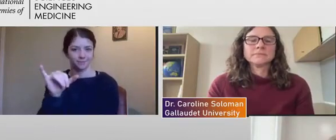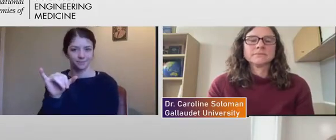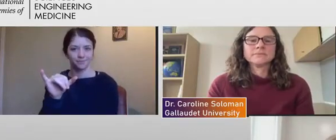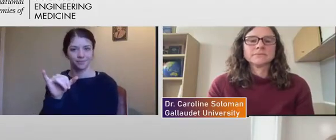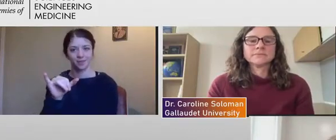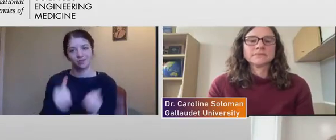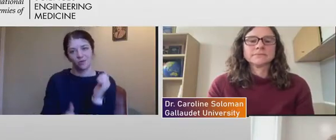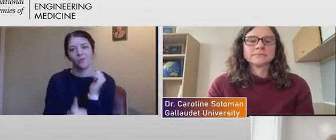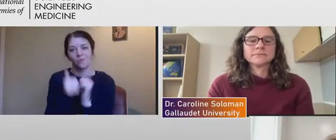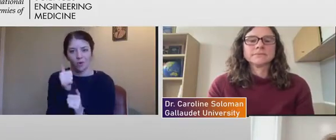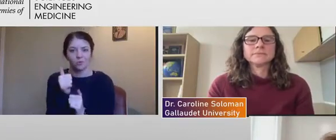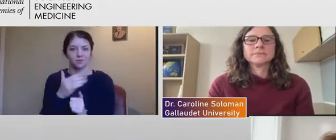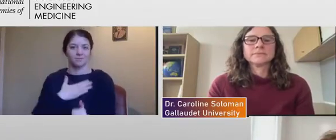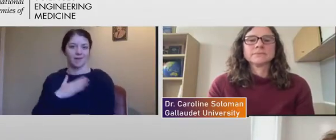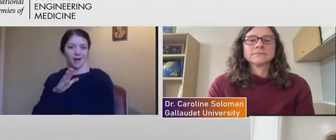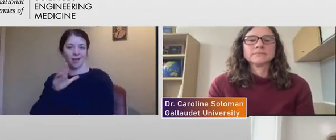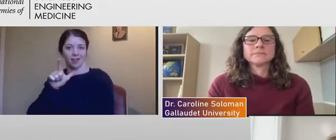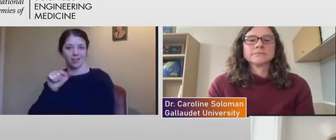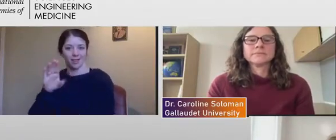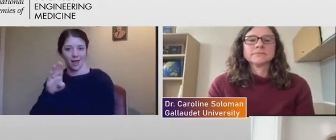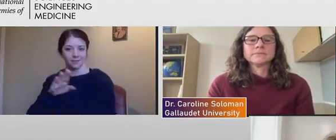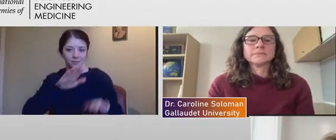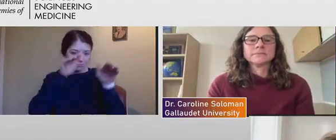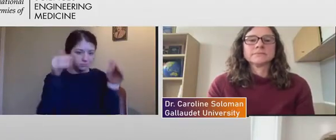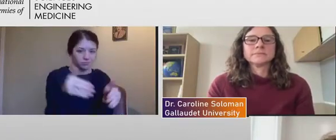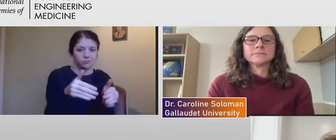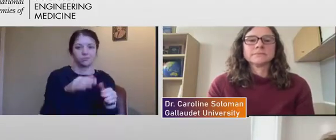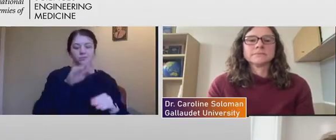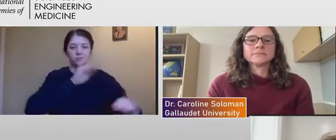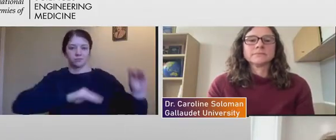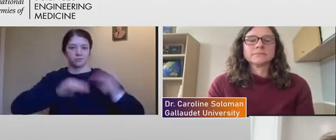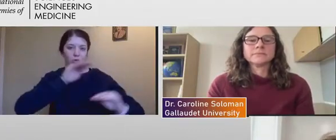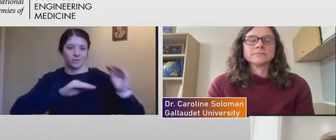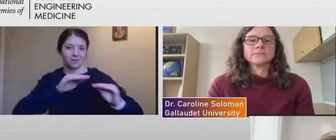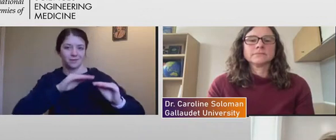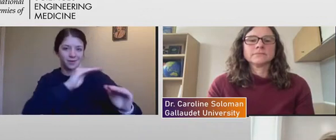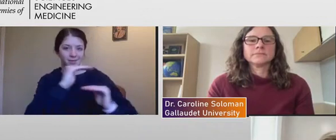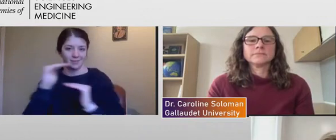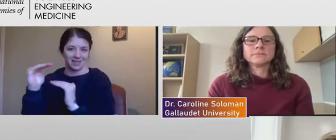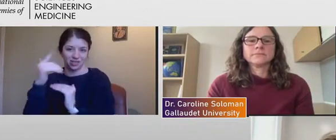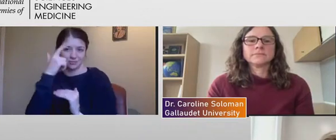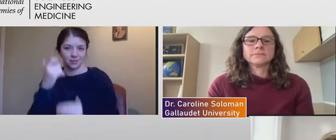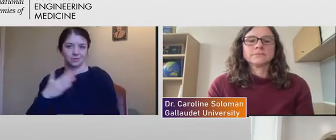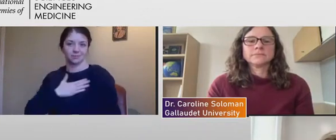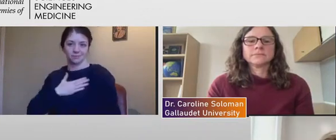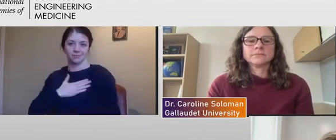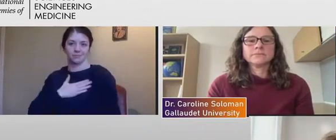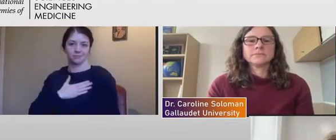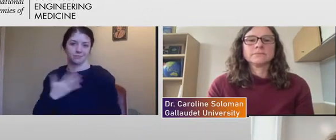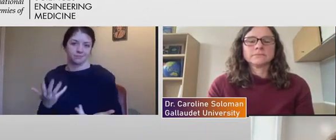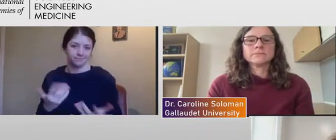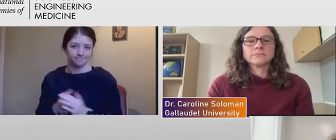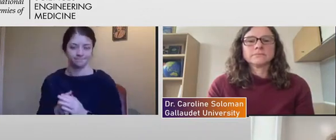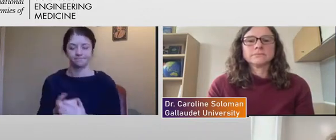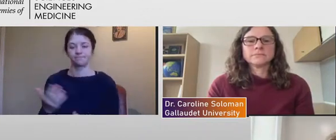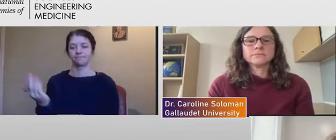mobility or mobility limitations because that's what I know. But we have in the past worked with